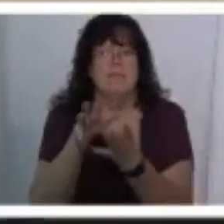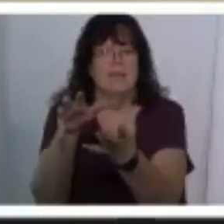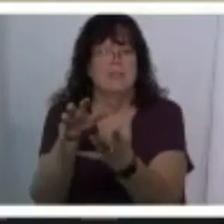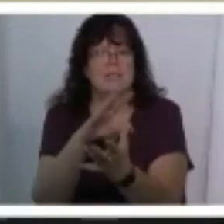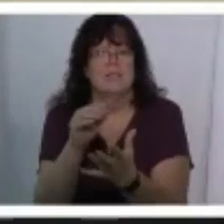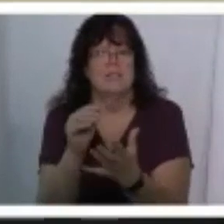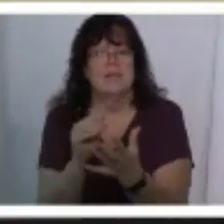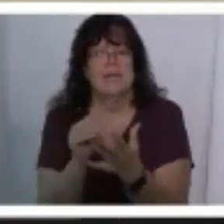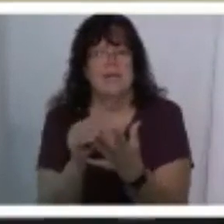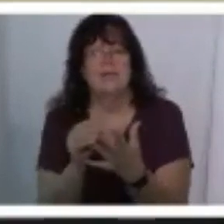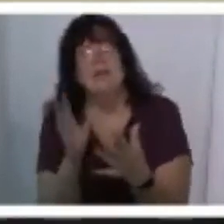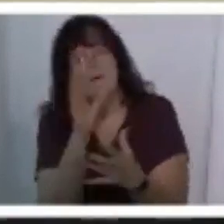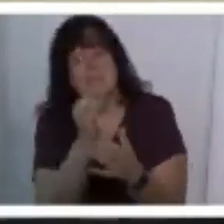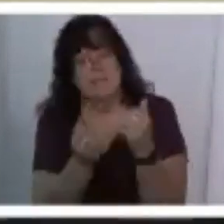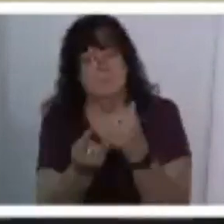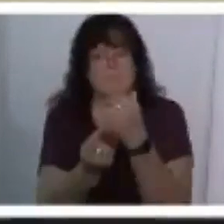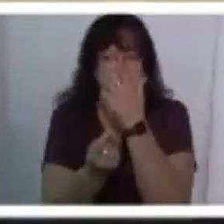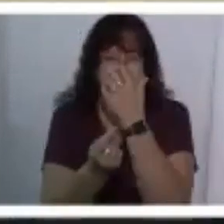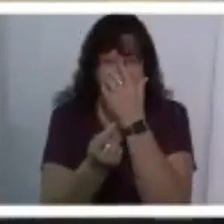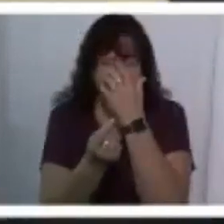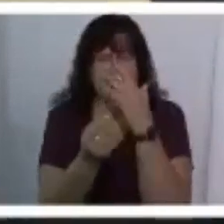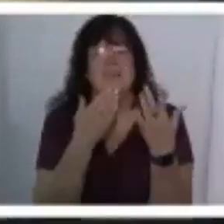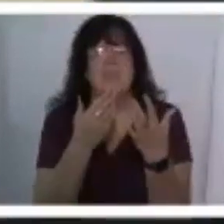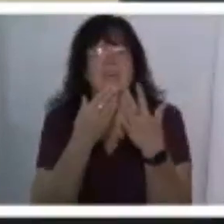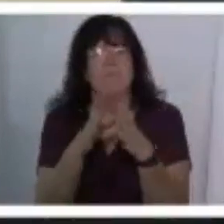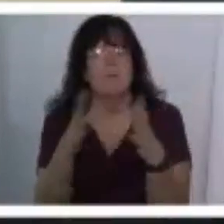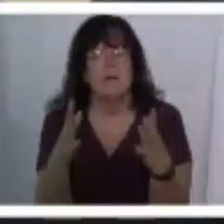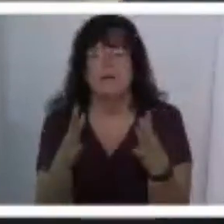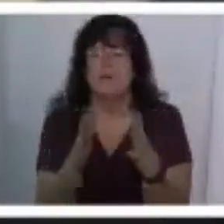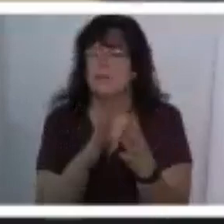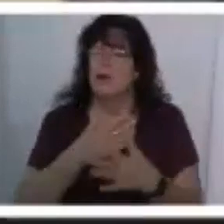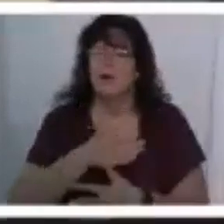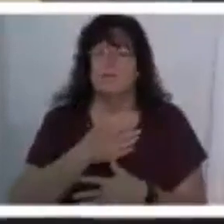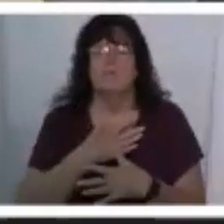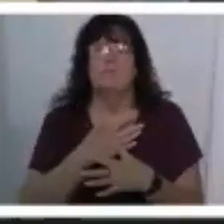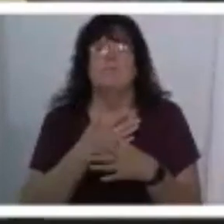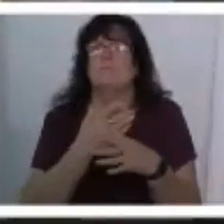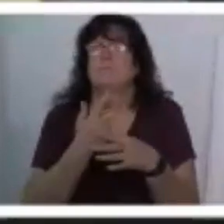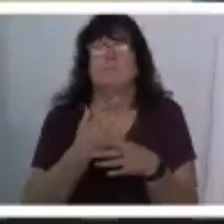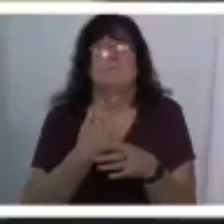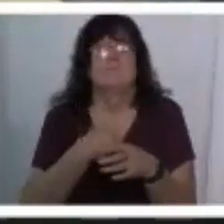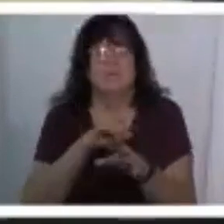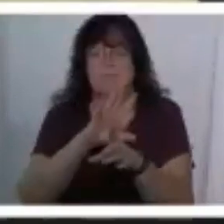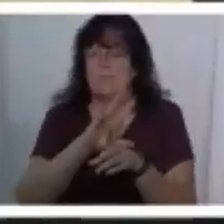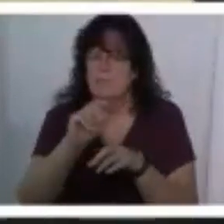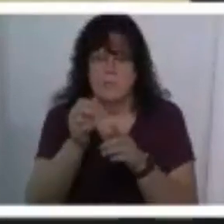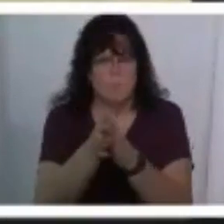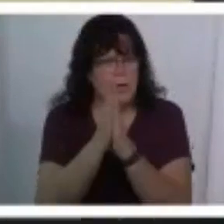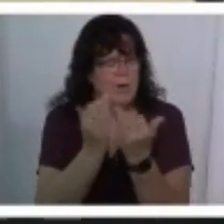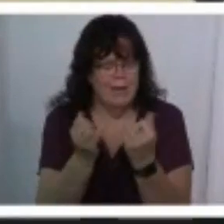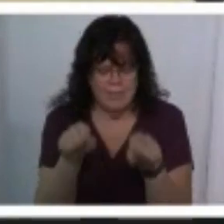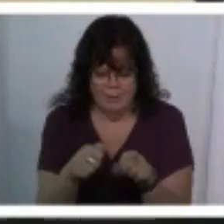prayed about those things this week at all anyone anyone thank you awesome great you can pray about them right now right let's just take a minute